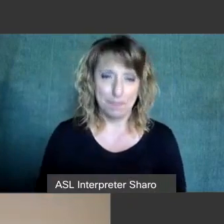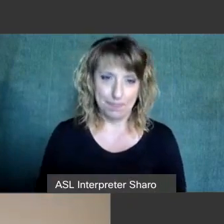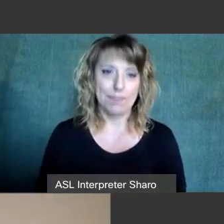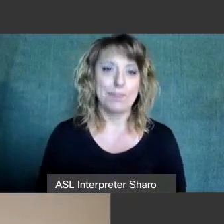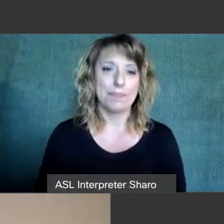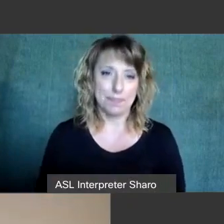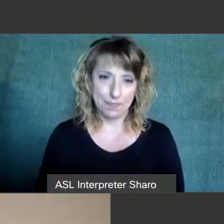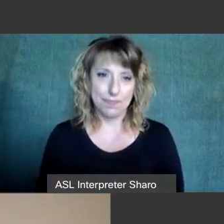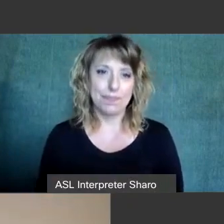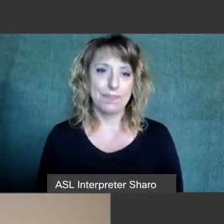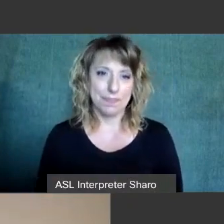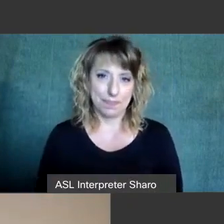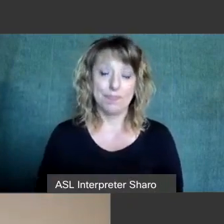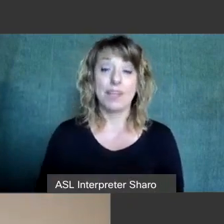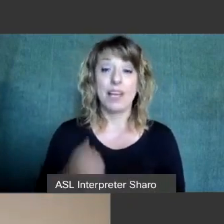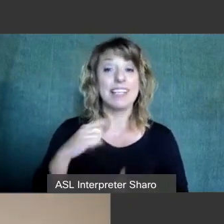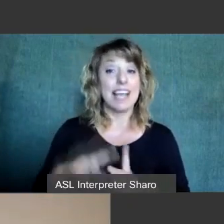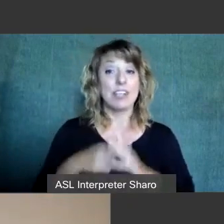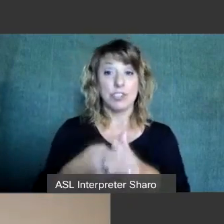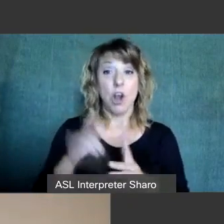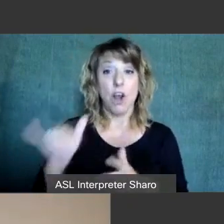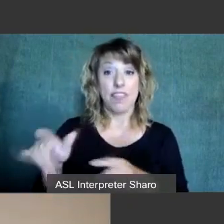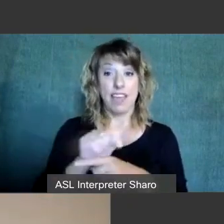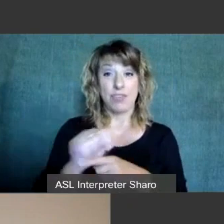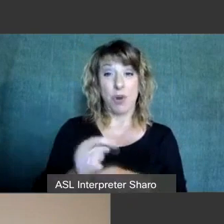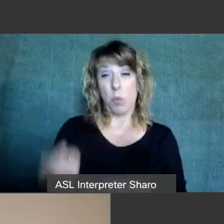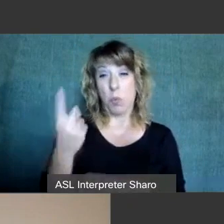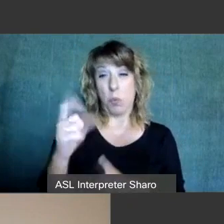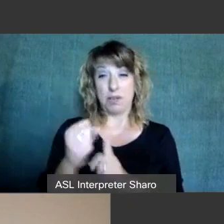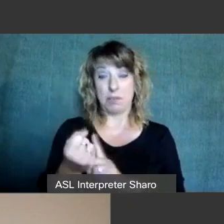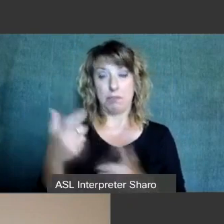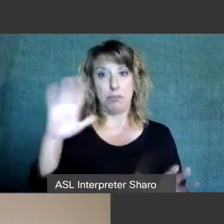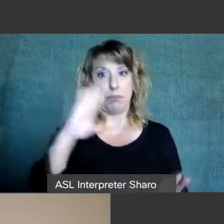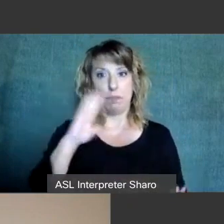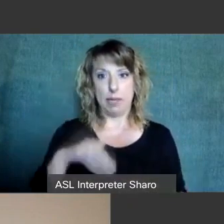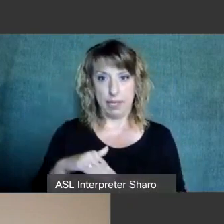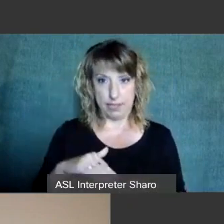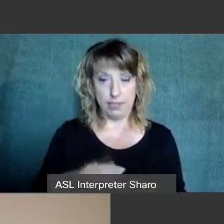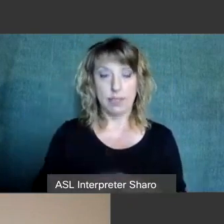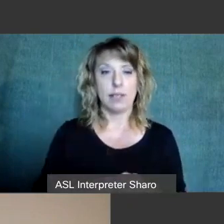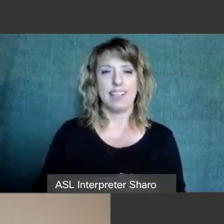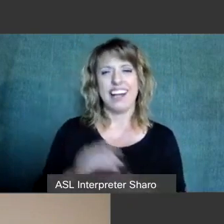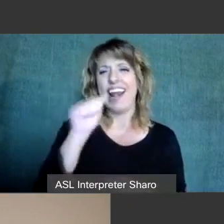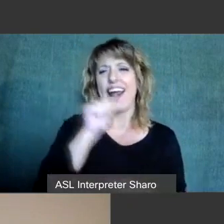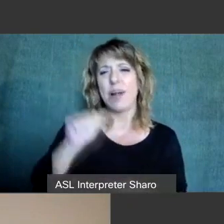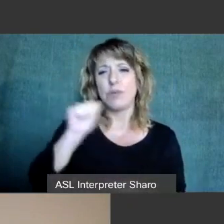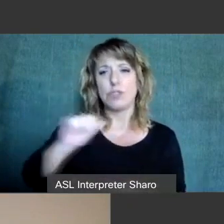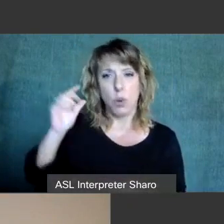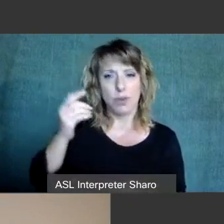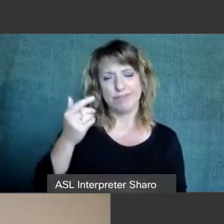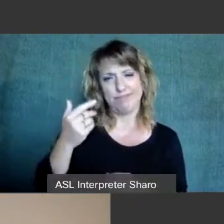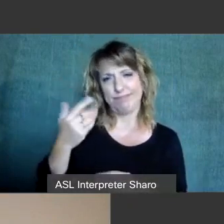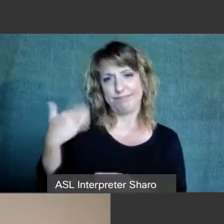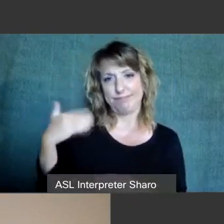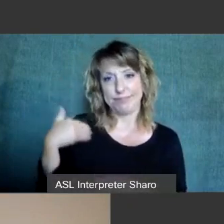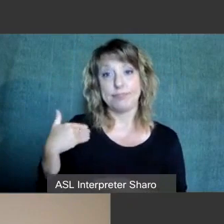showing a situation that did go bad. There was a case in Arizona not too long ago where a police